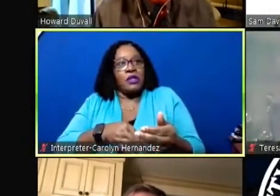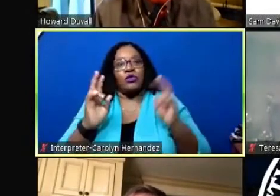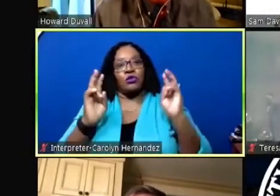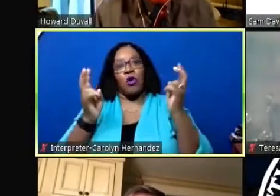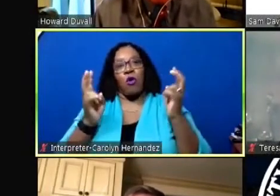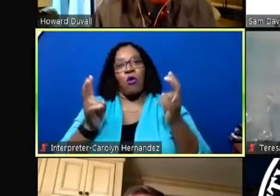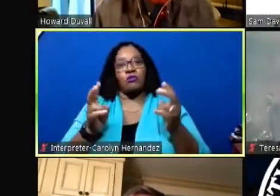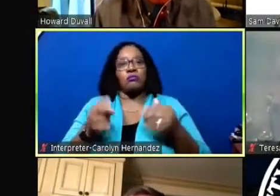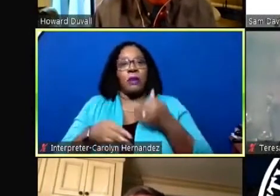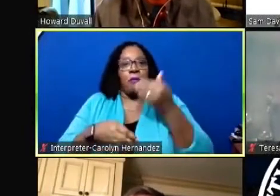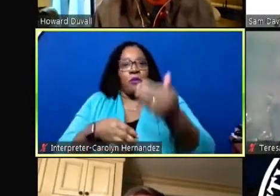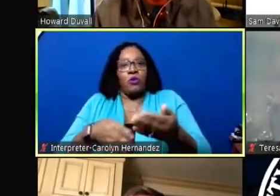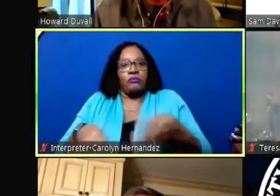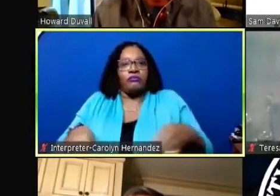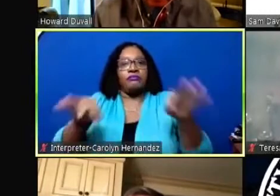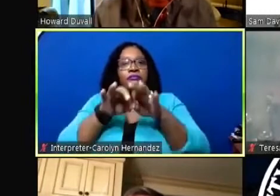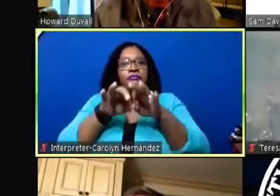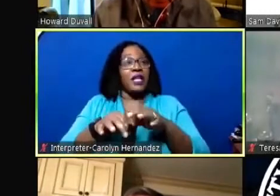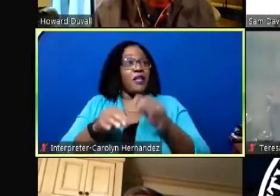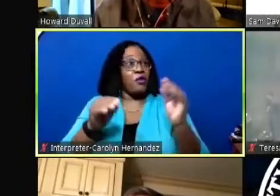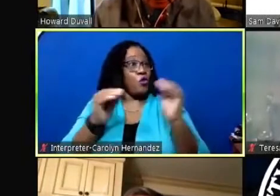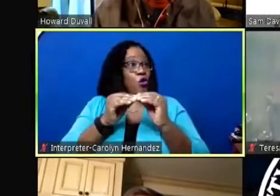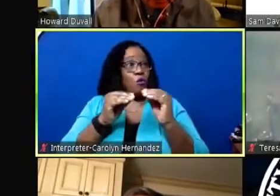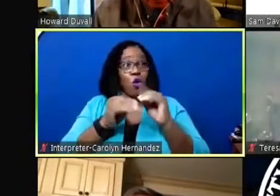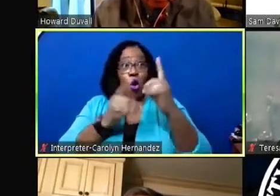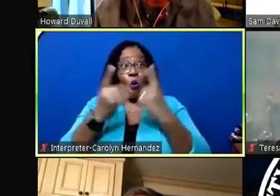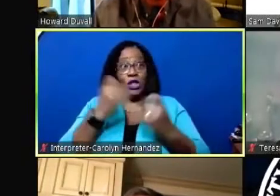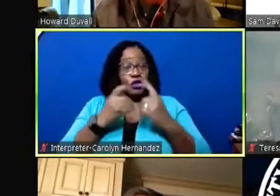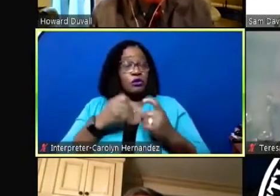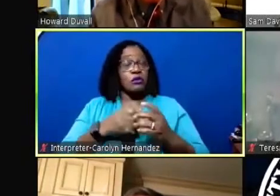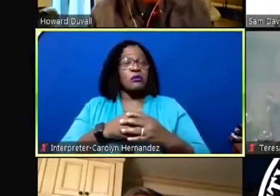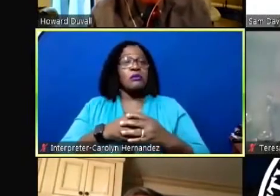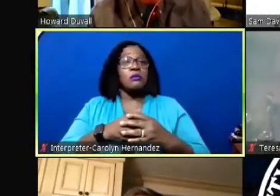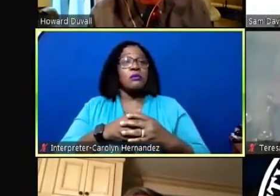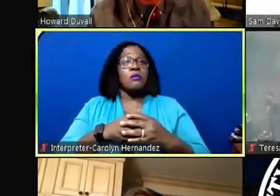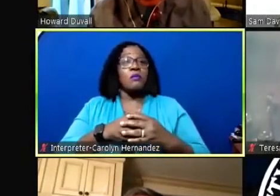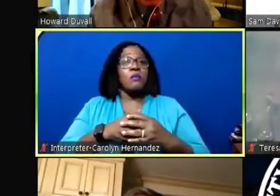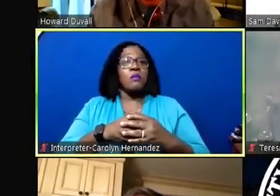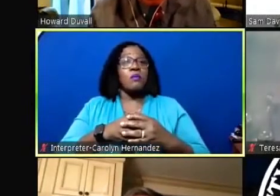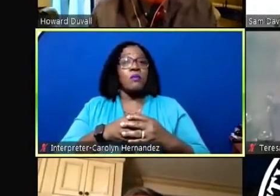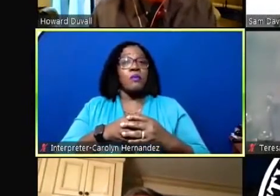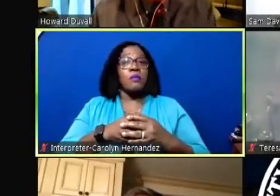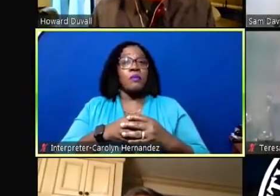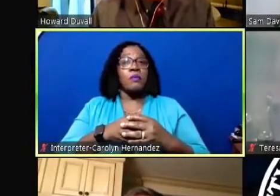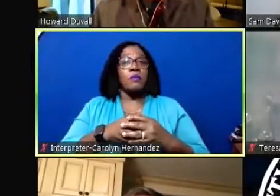so uh if there are no more questions of um of uh